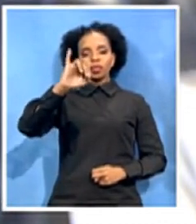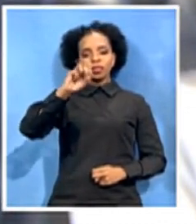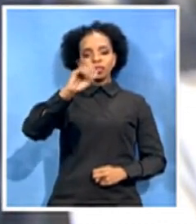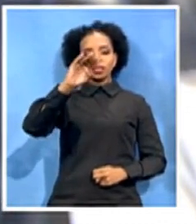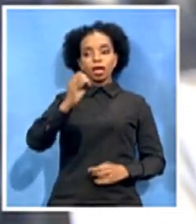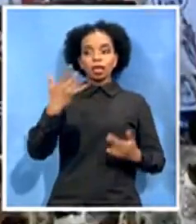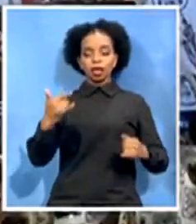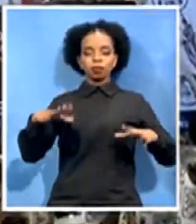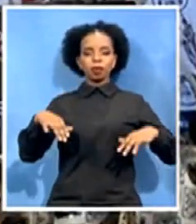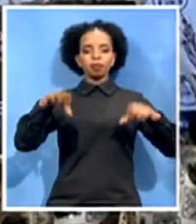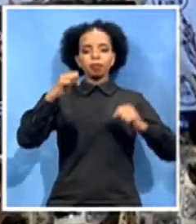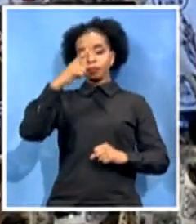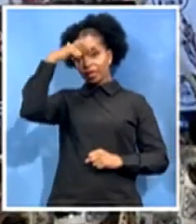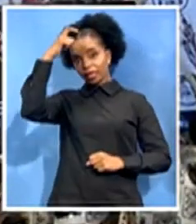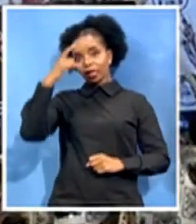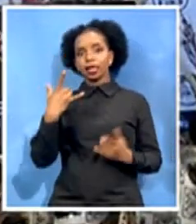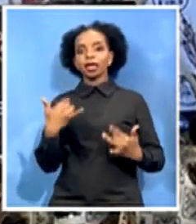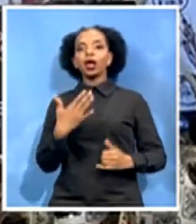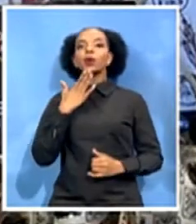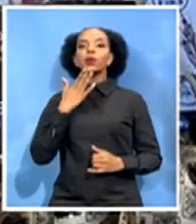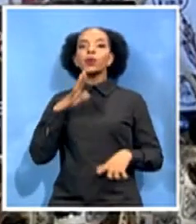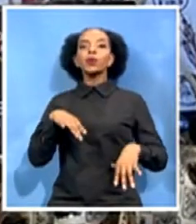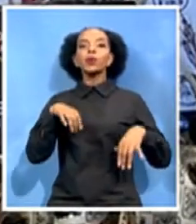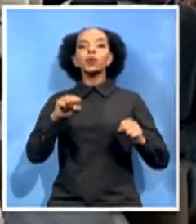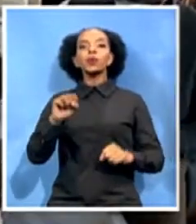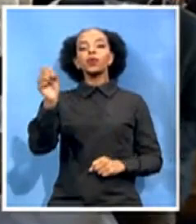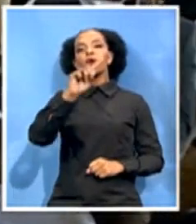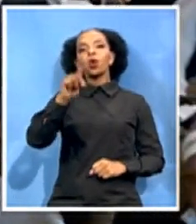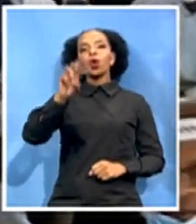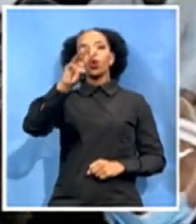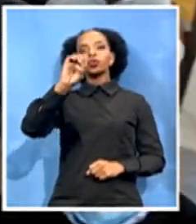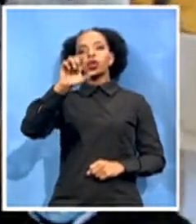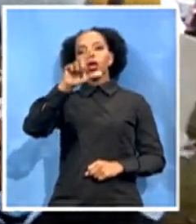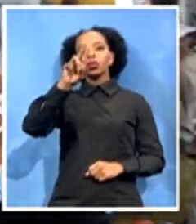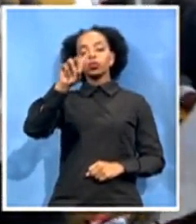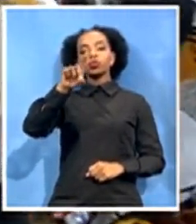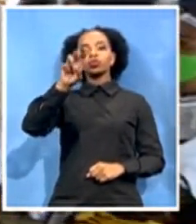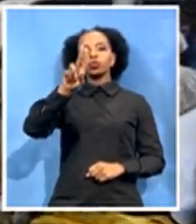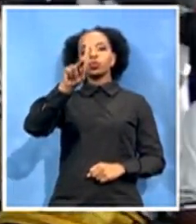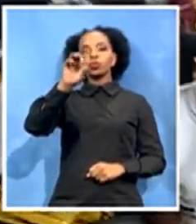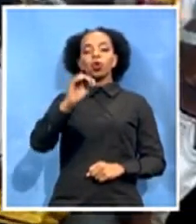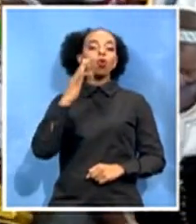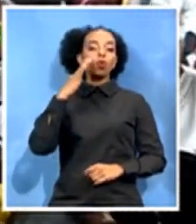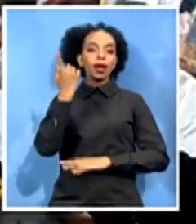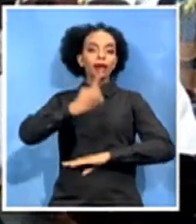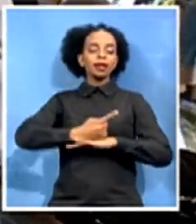Komadewane. A date is yet to be decided on. Gurulegu Nye Mbezi, SEPC News, Kumbu.